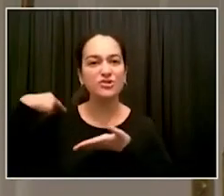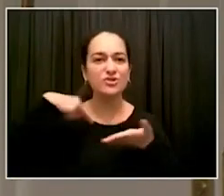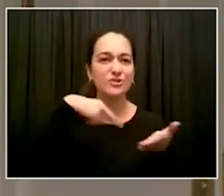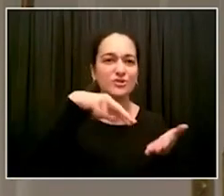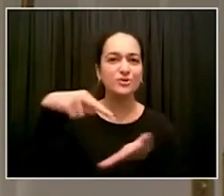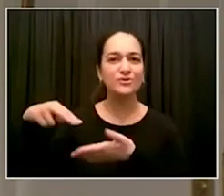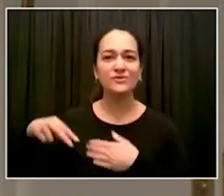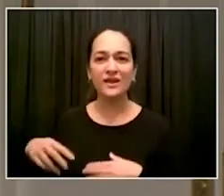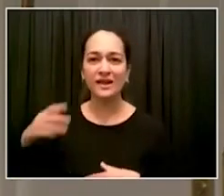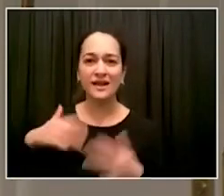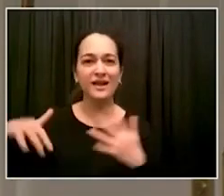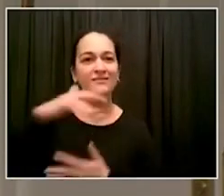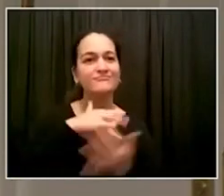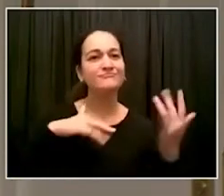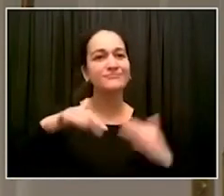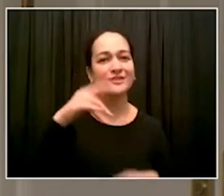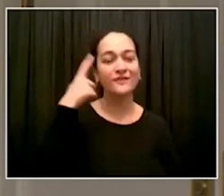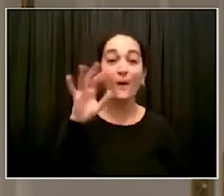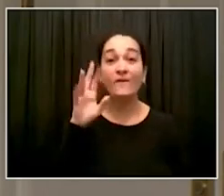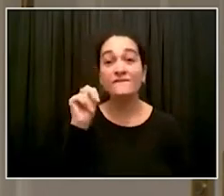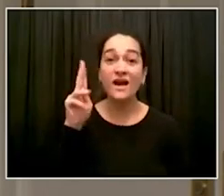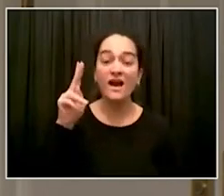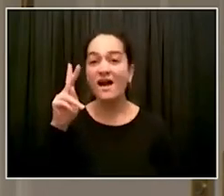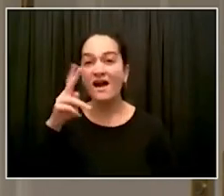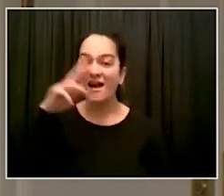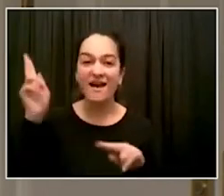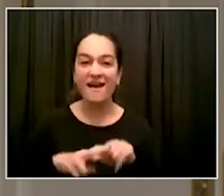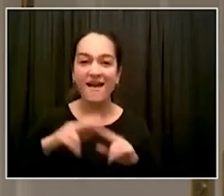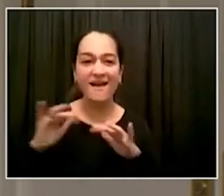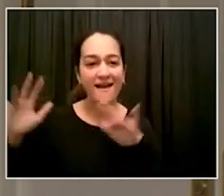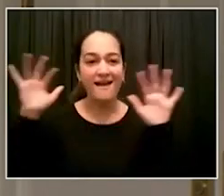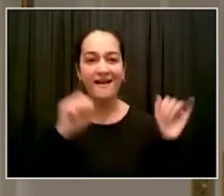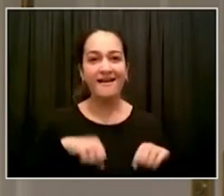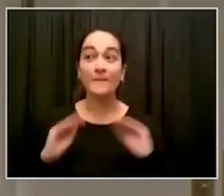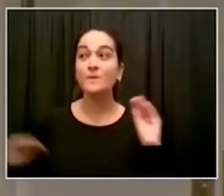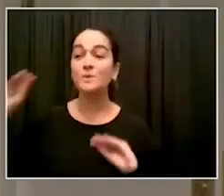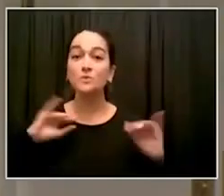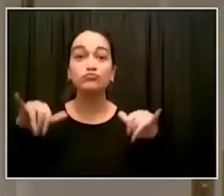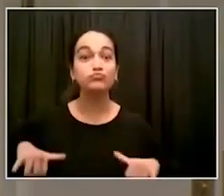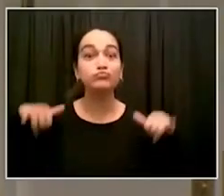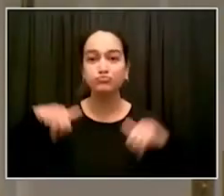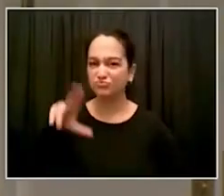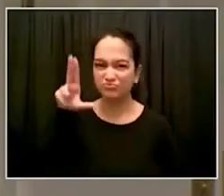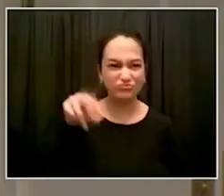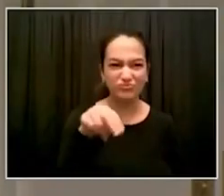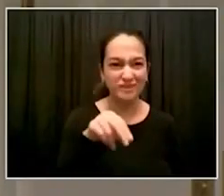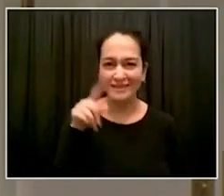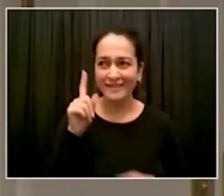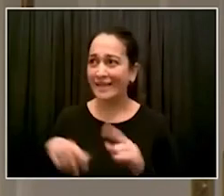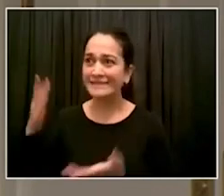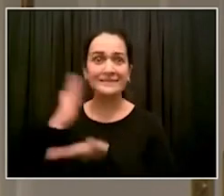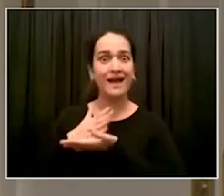it. One city and we're on the move, nothing can stop us now. Beautiful. By the way, backup singers, you did good.